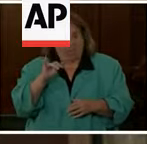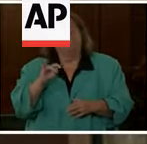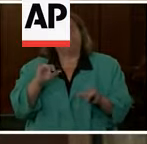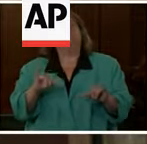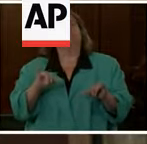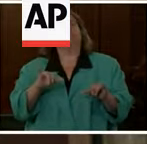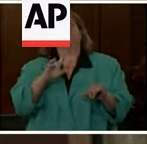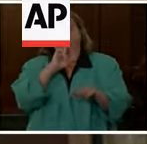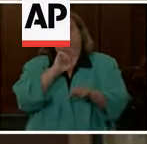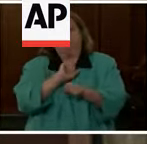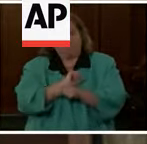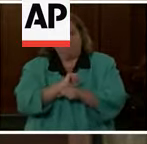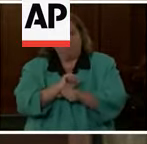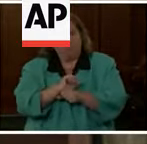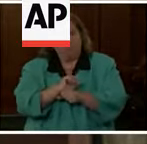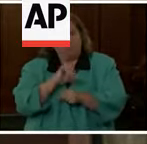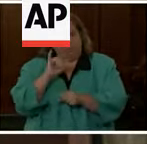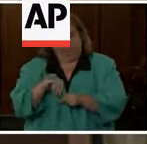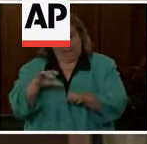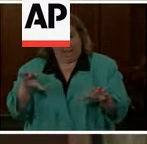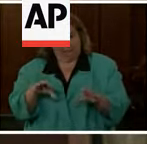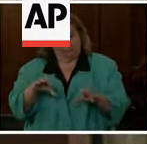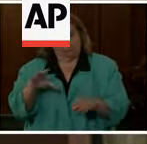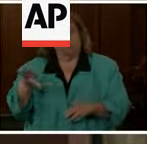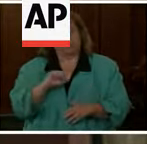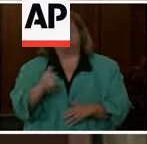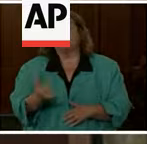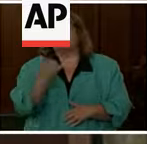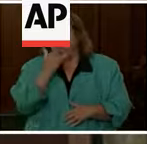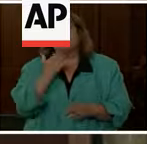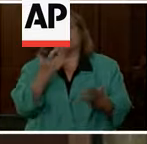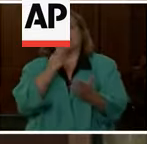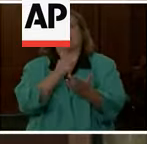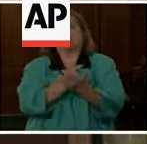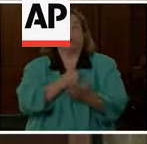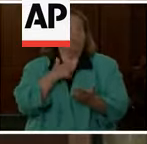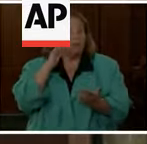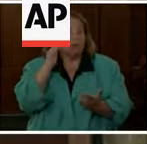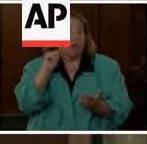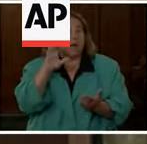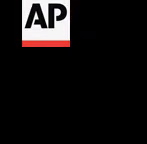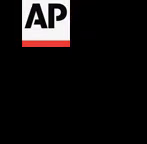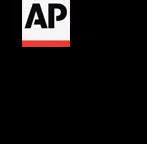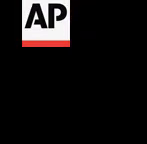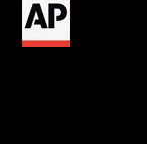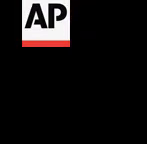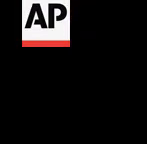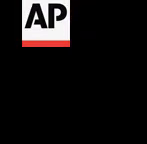that that that actions were taken wrongly, I guarantee you will act and will act strongly.